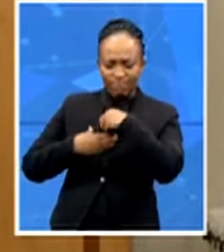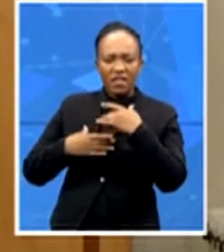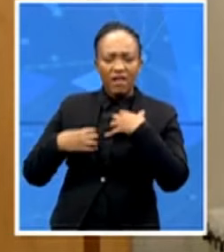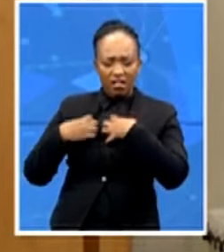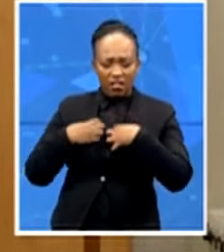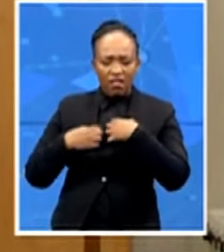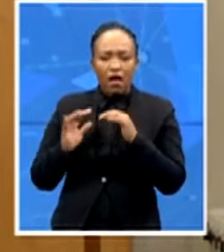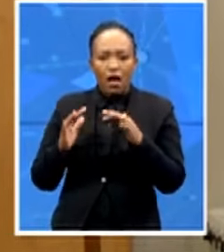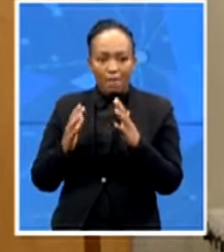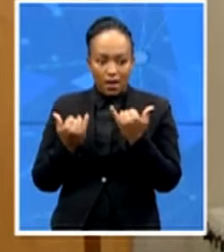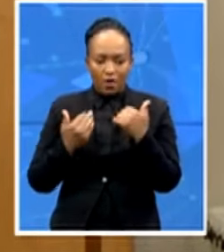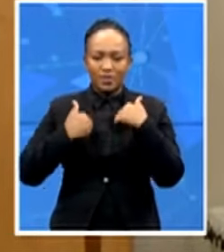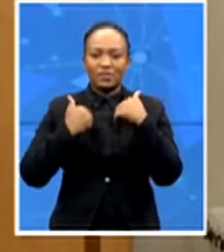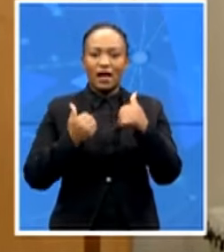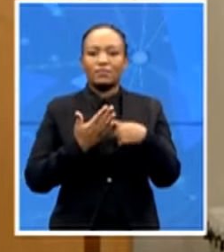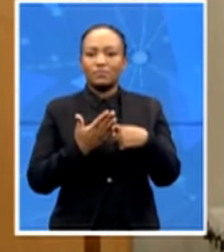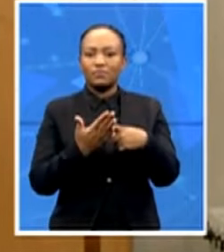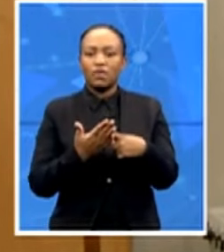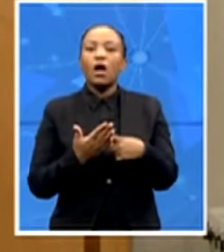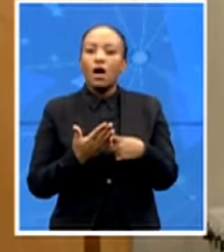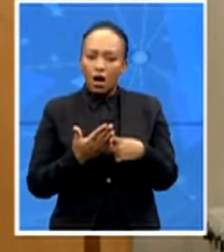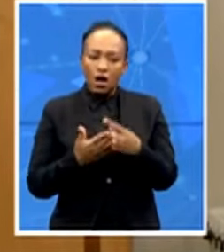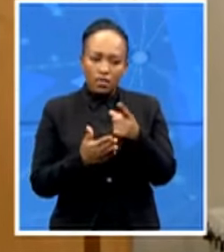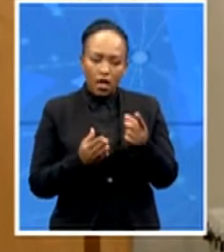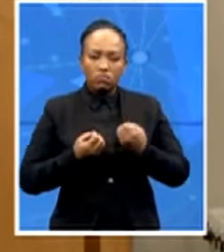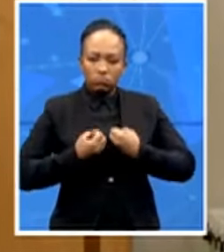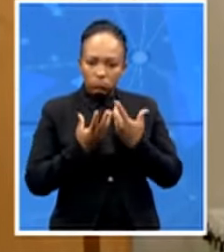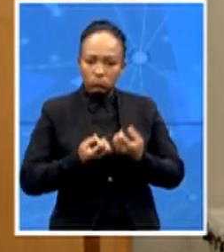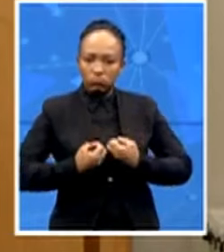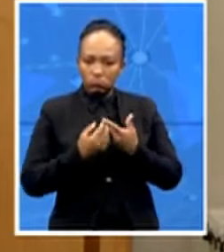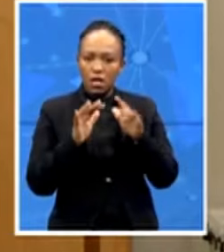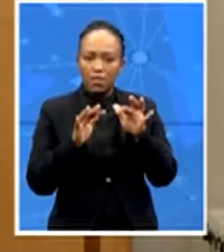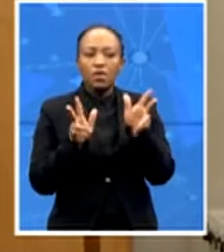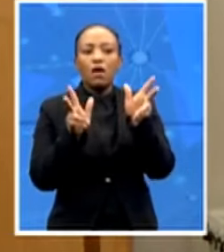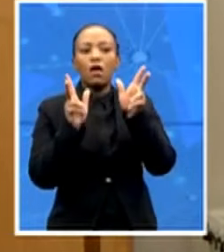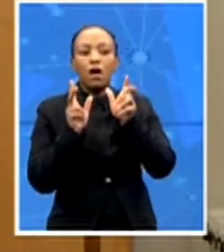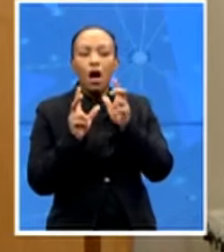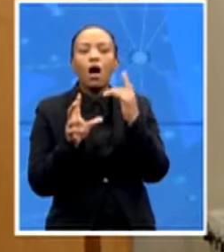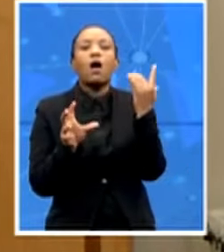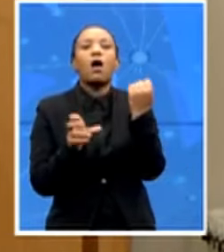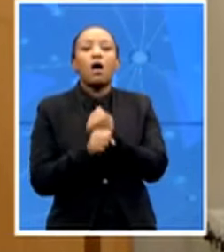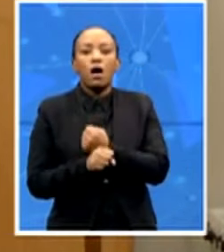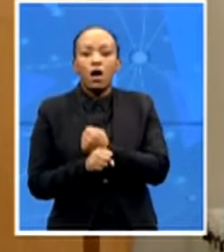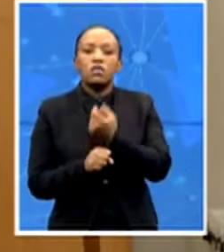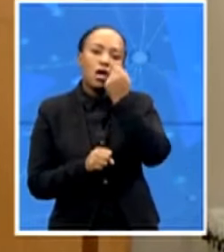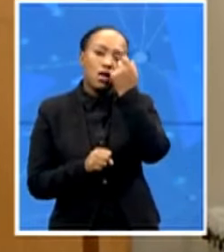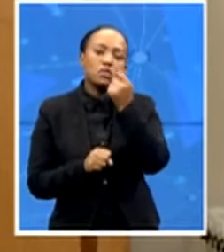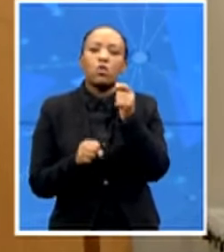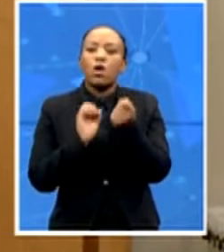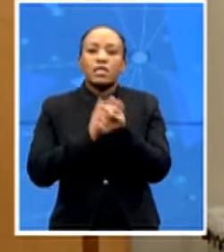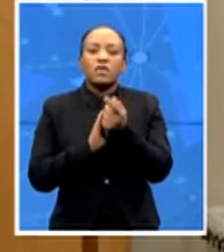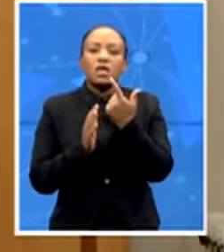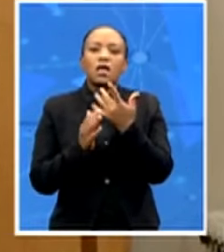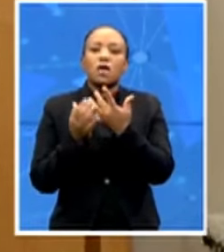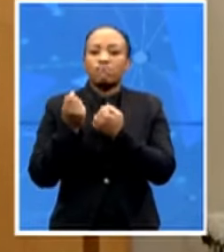people know what's going on and we are giving people a chance to actually be allies and to actually stand up for their friends but furthermore as a Fairmont